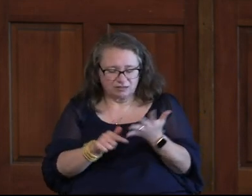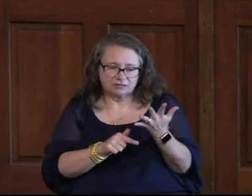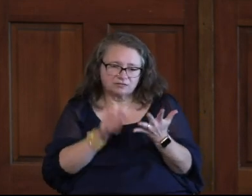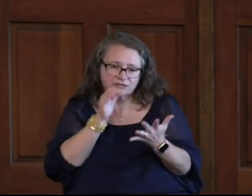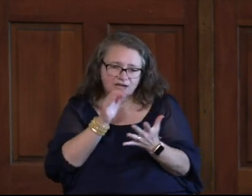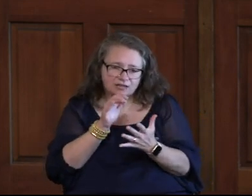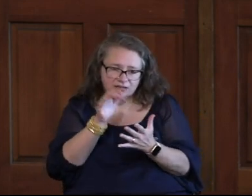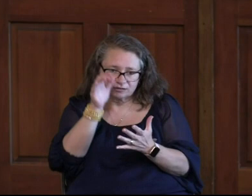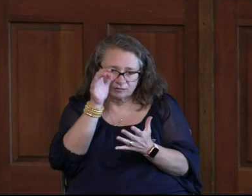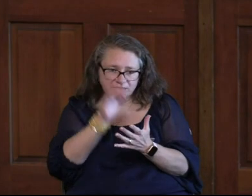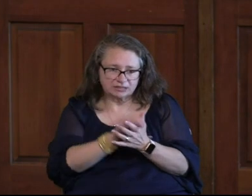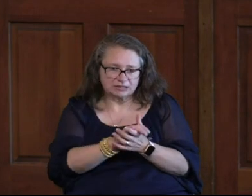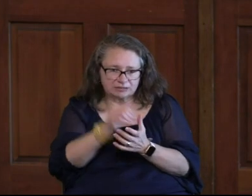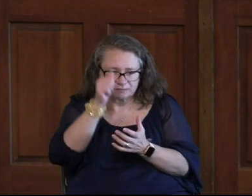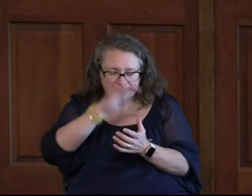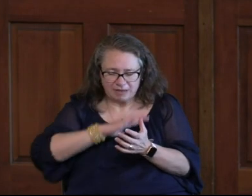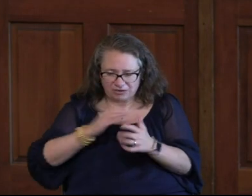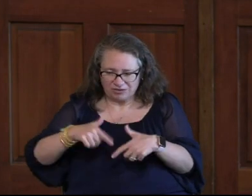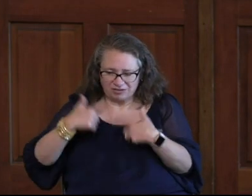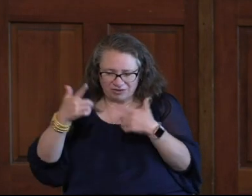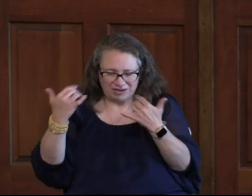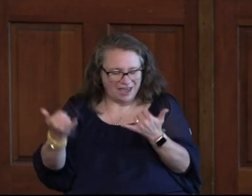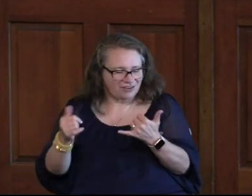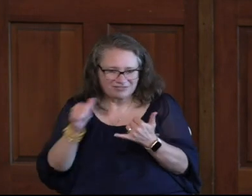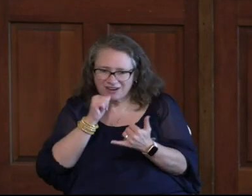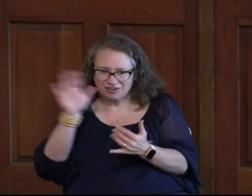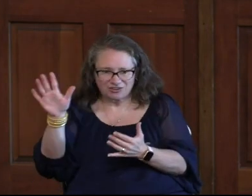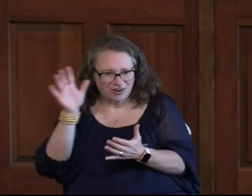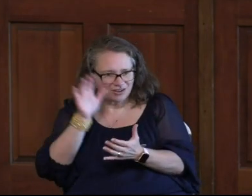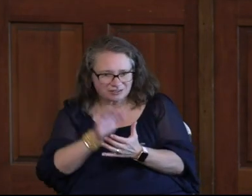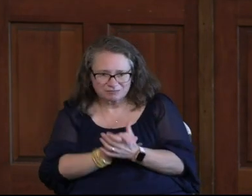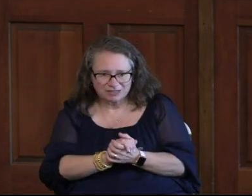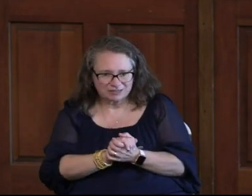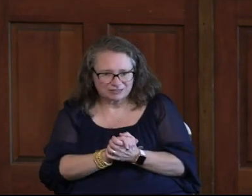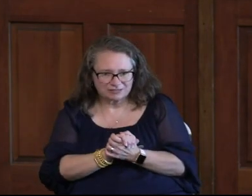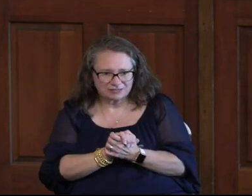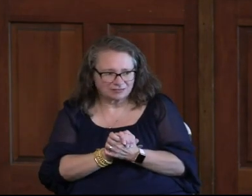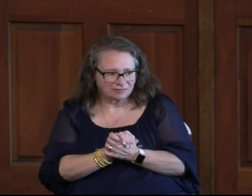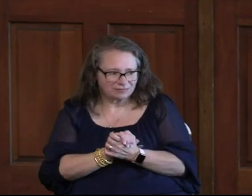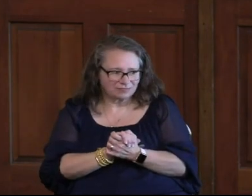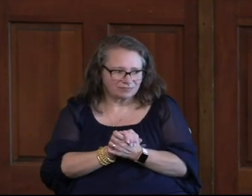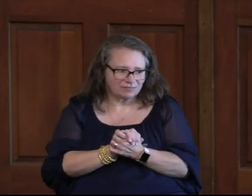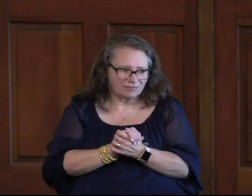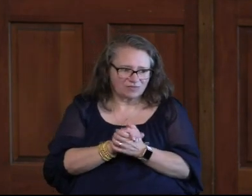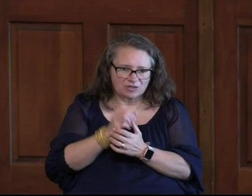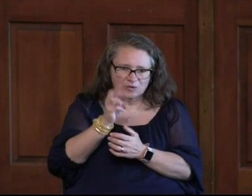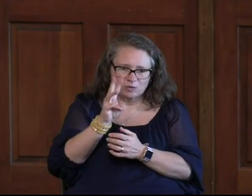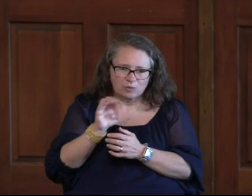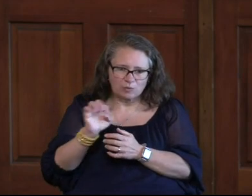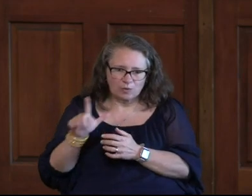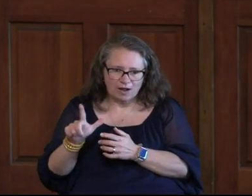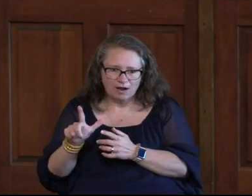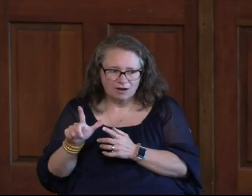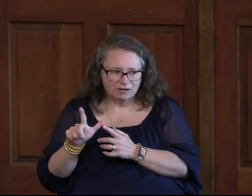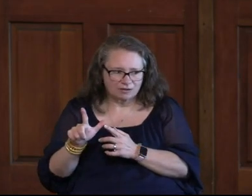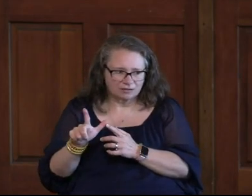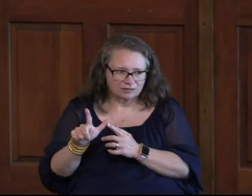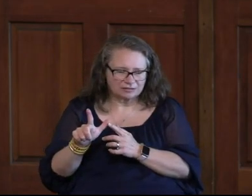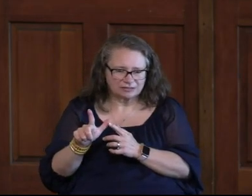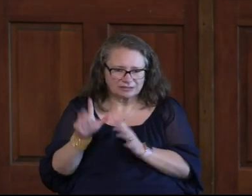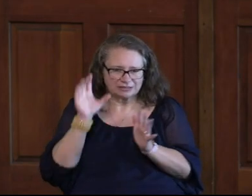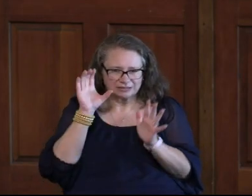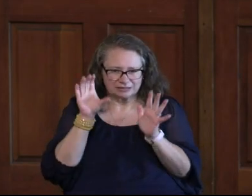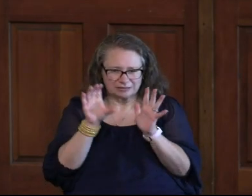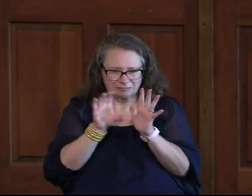And Jesus Says The Man You're Living With Now Is Not Your Husband And They're At A Well Which Is Just So